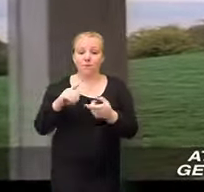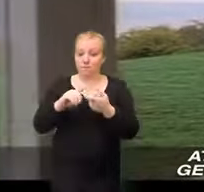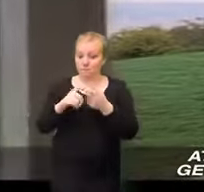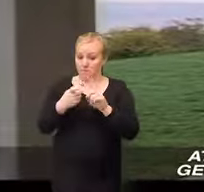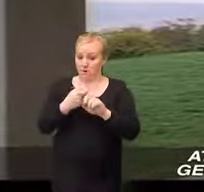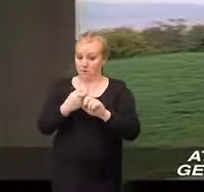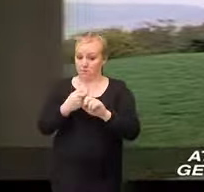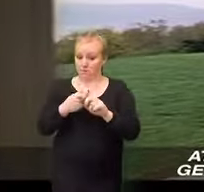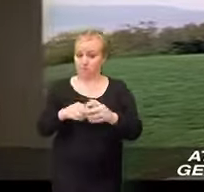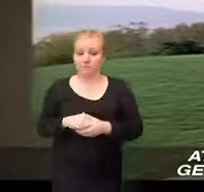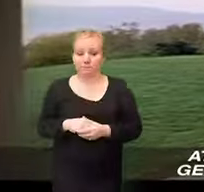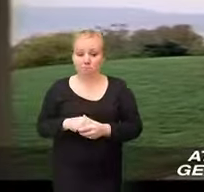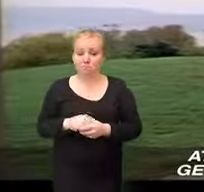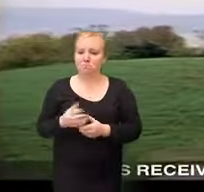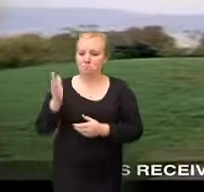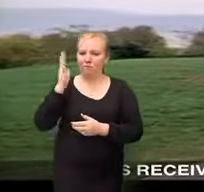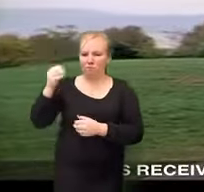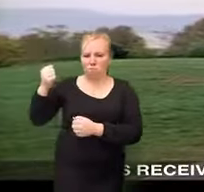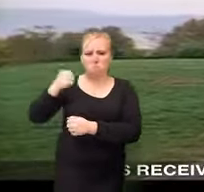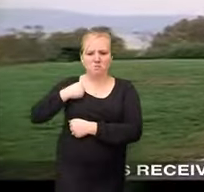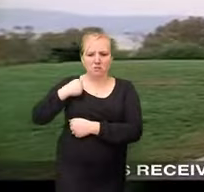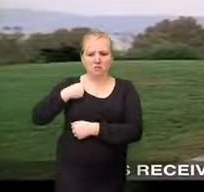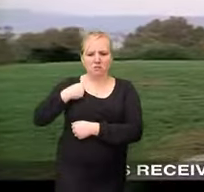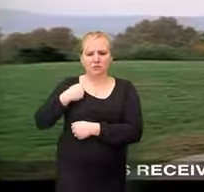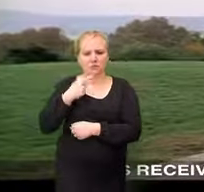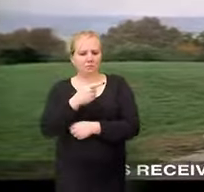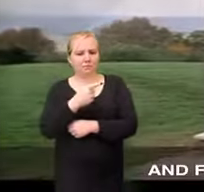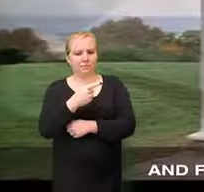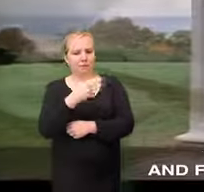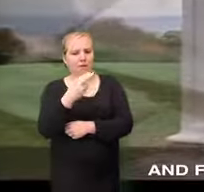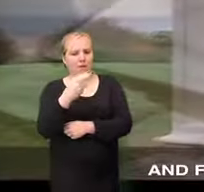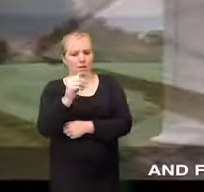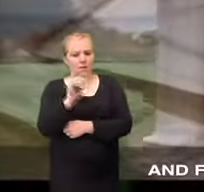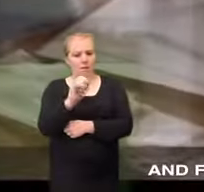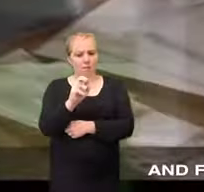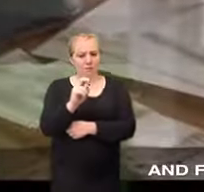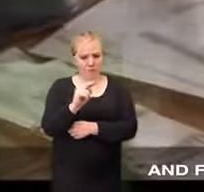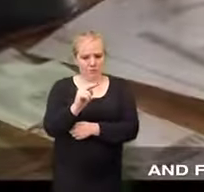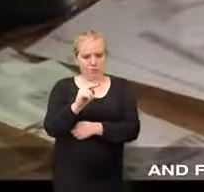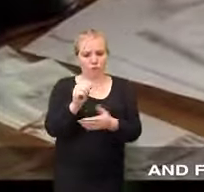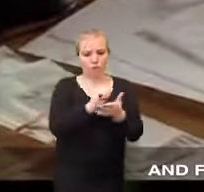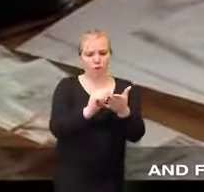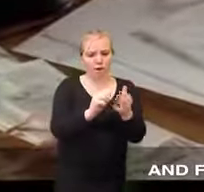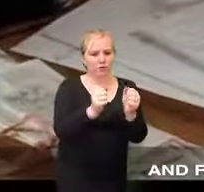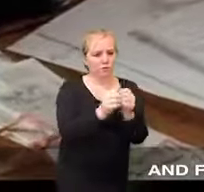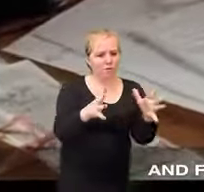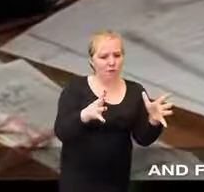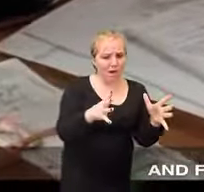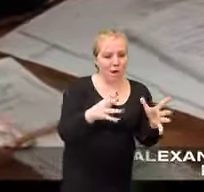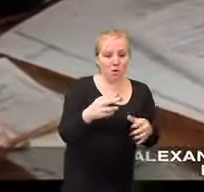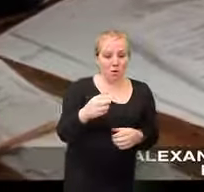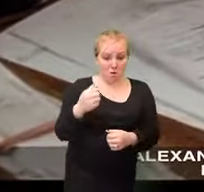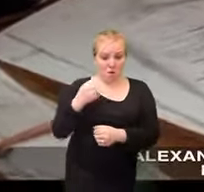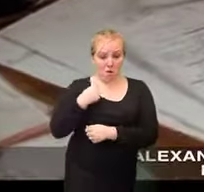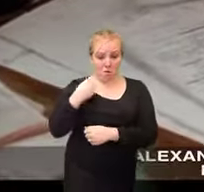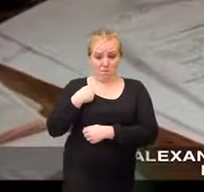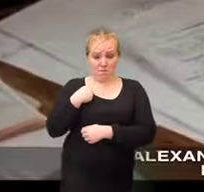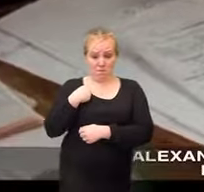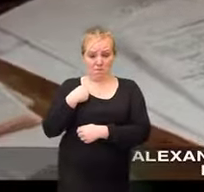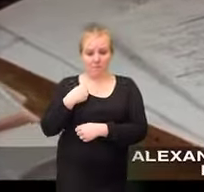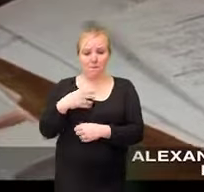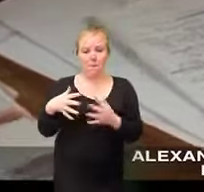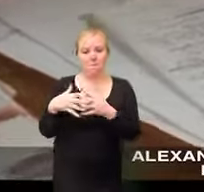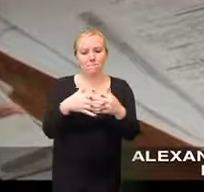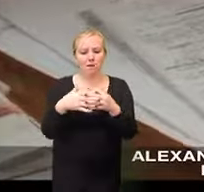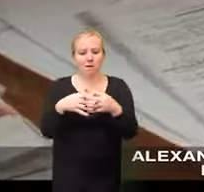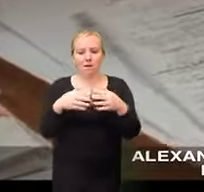at Mount Vernon George Washington is receiving a series of letters from friends and former military men Alexander